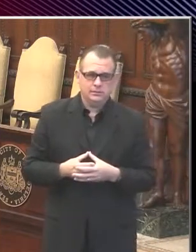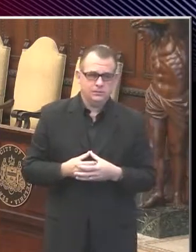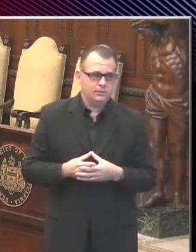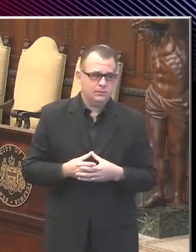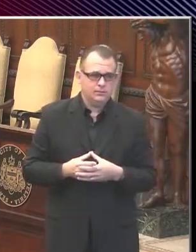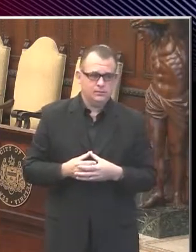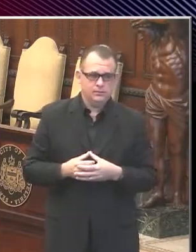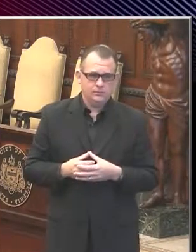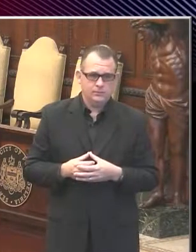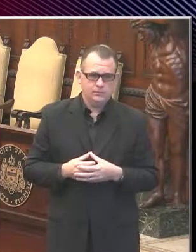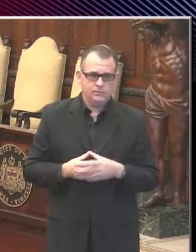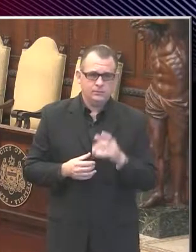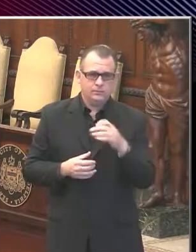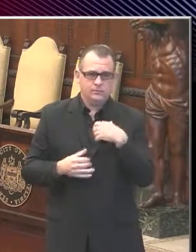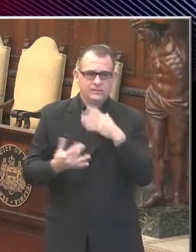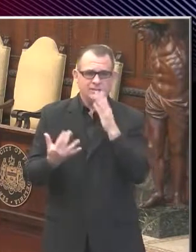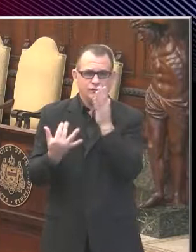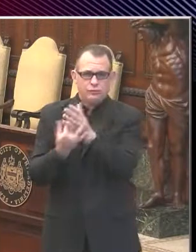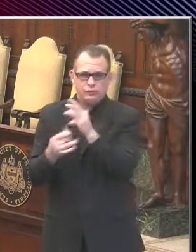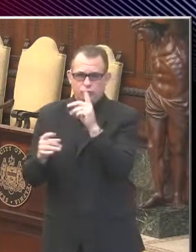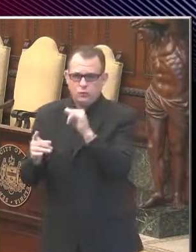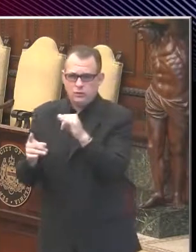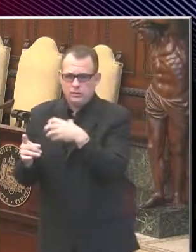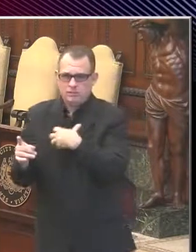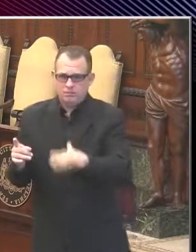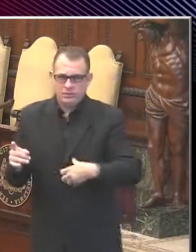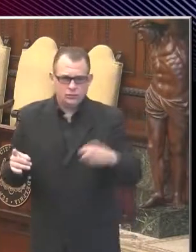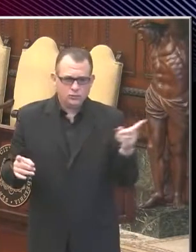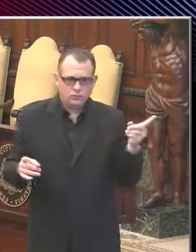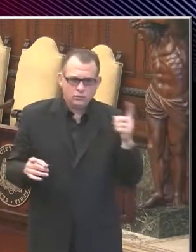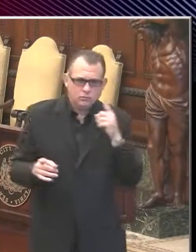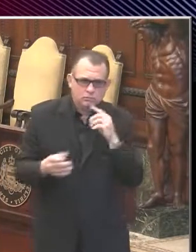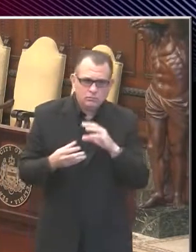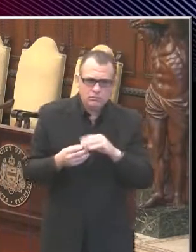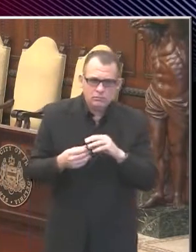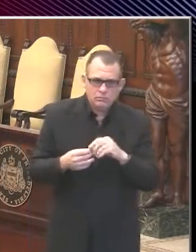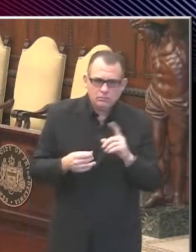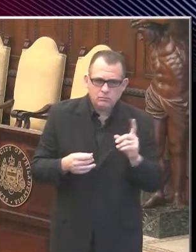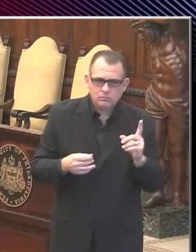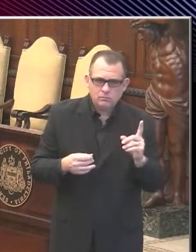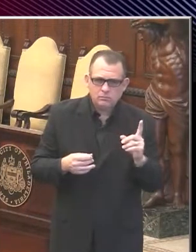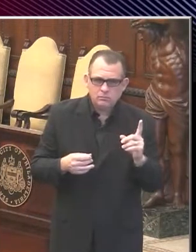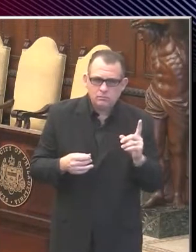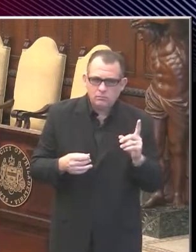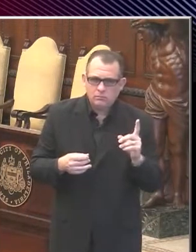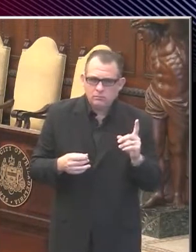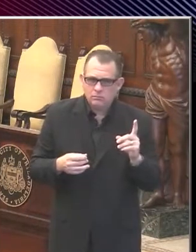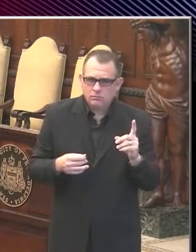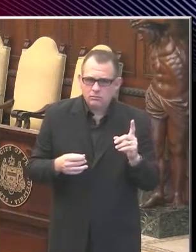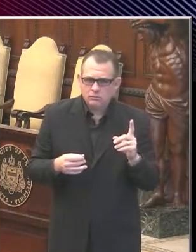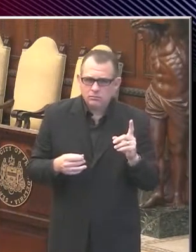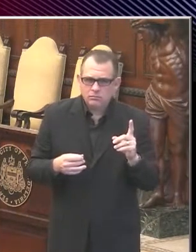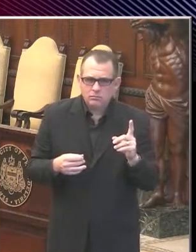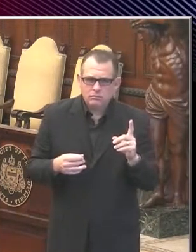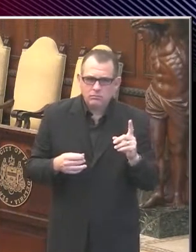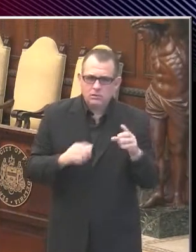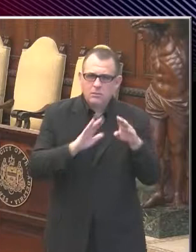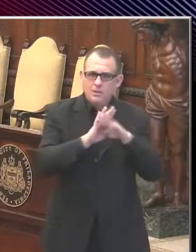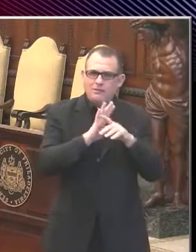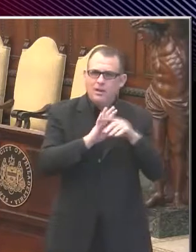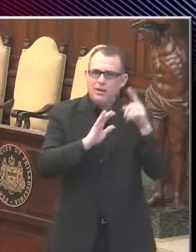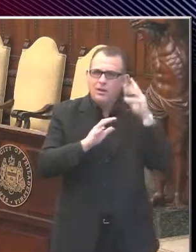Rudy, I just want to interrupt you for a second. Mayor, we have lost your camera. don't know if you accidentally turned that off. There we go. Very good. Go ahead, Rudy.